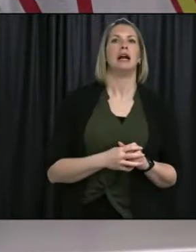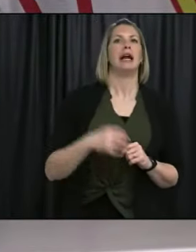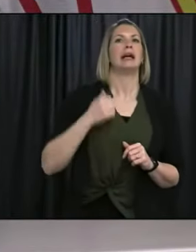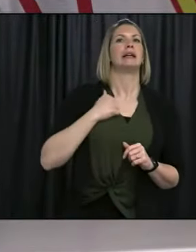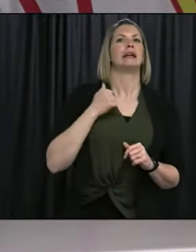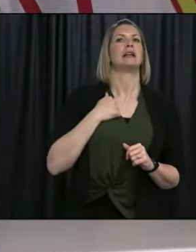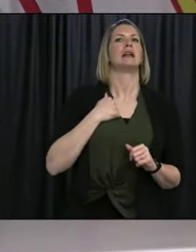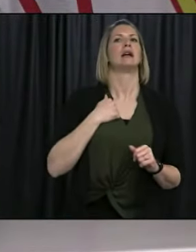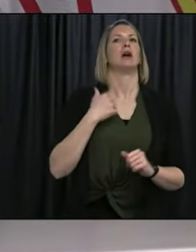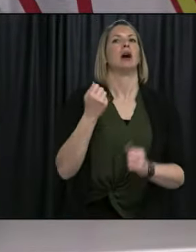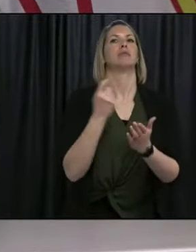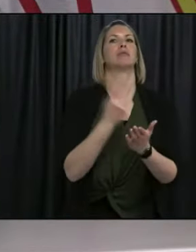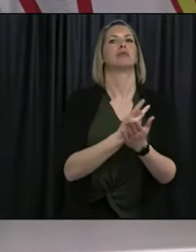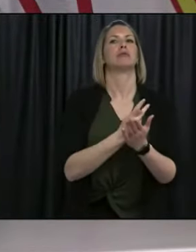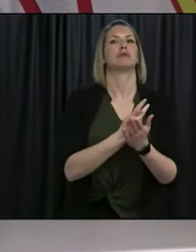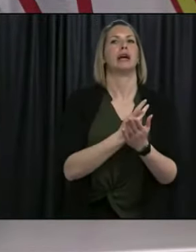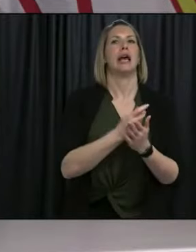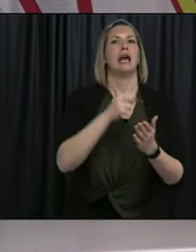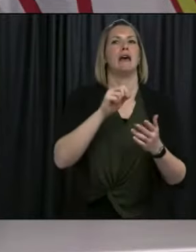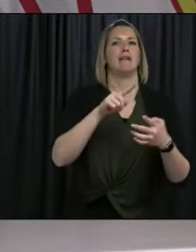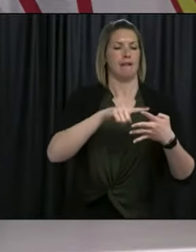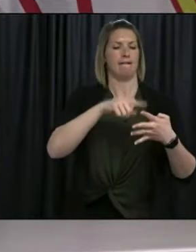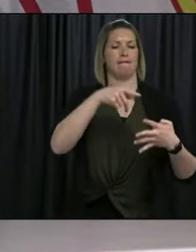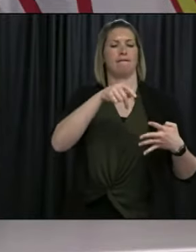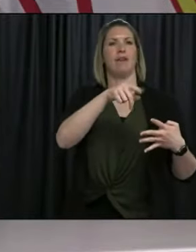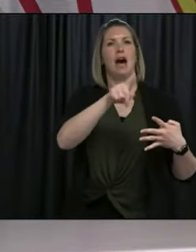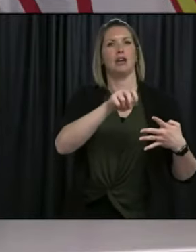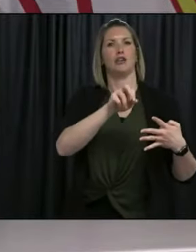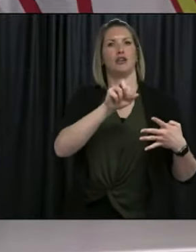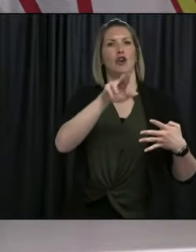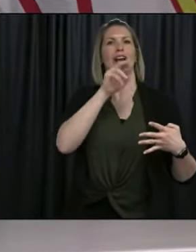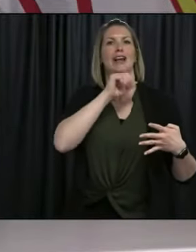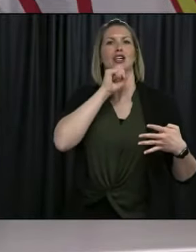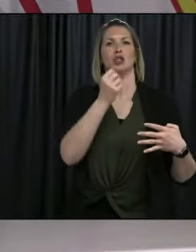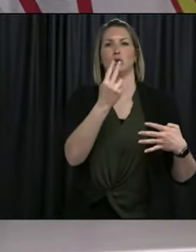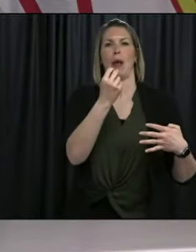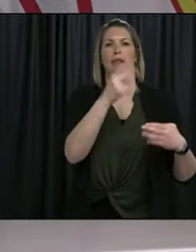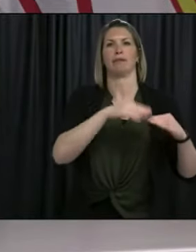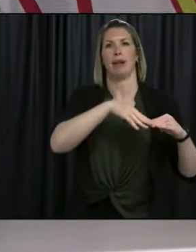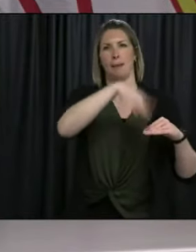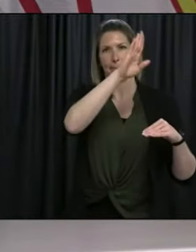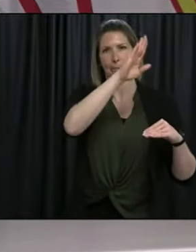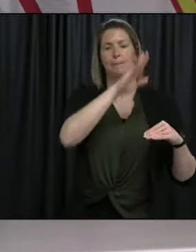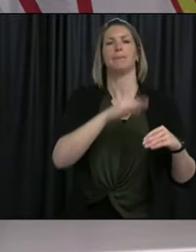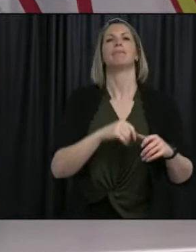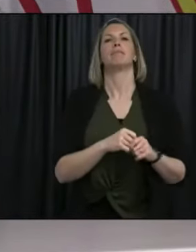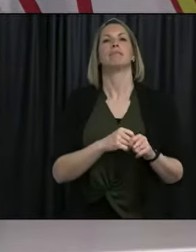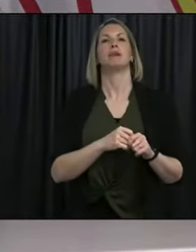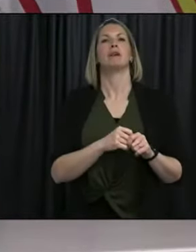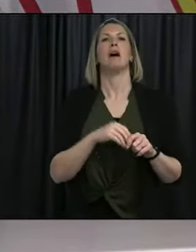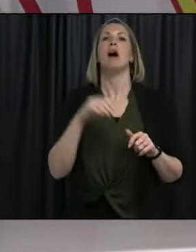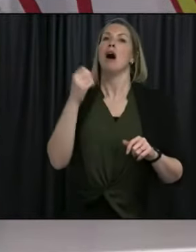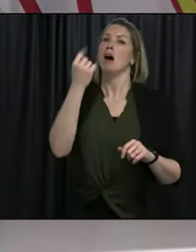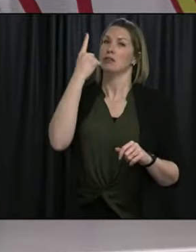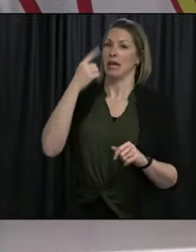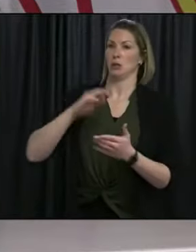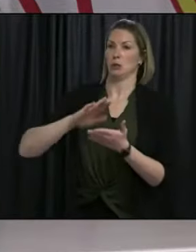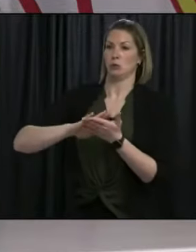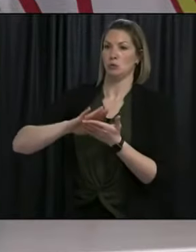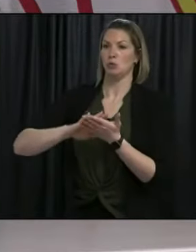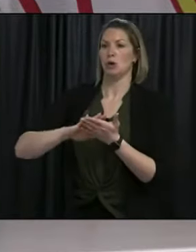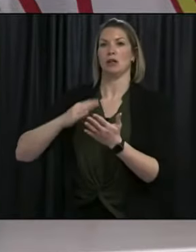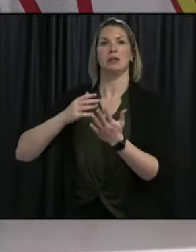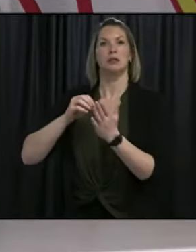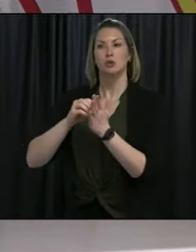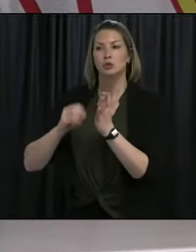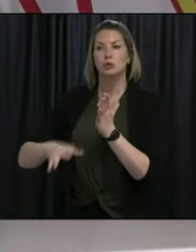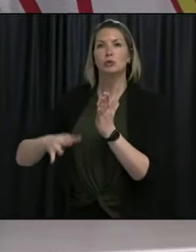and youth comprise a significant proportion of the population and tend to have more interactions with others through school, social networks, and activities.